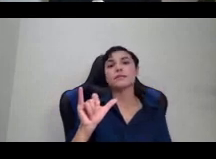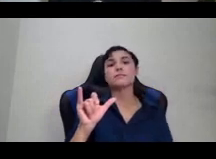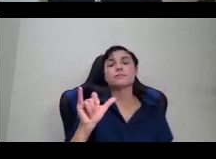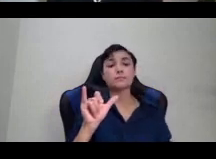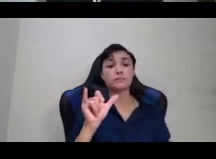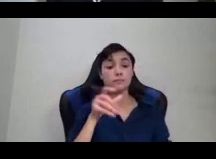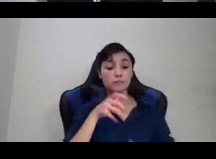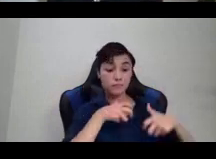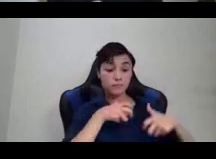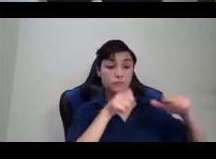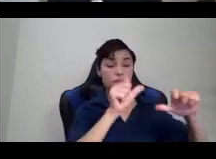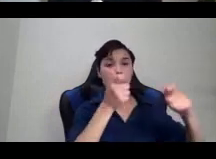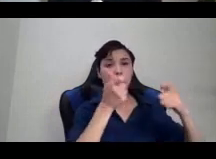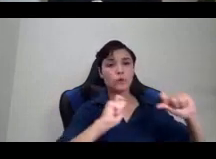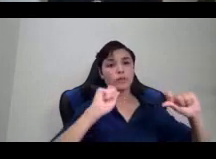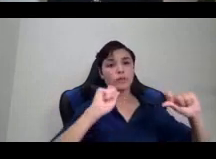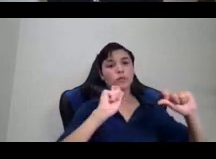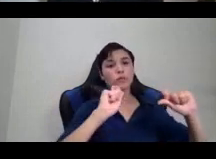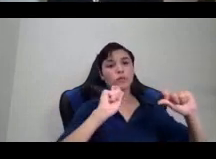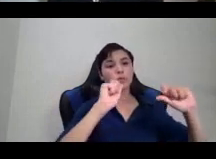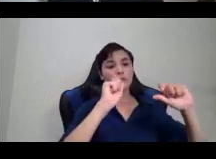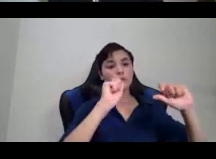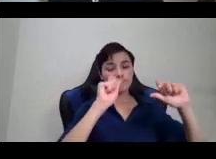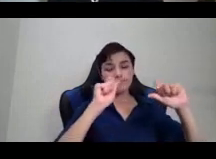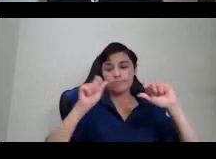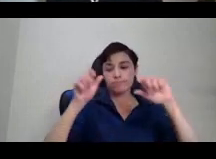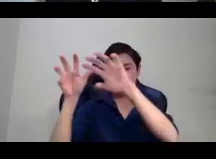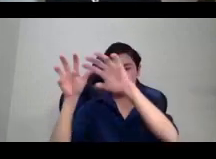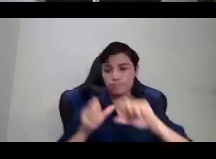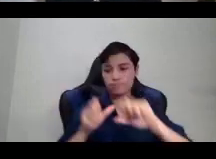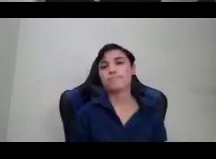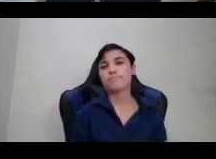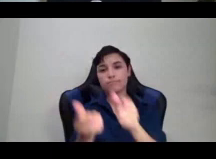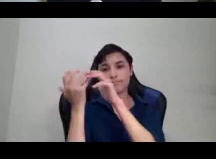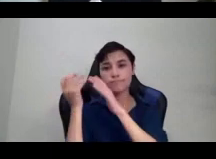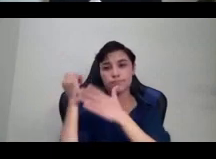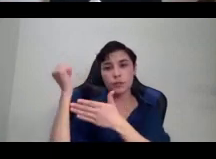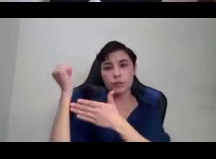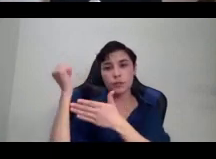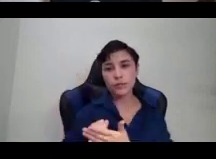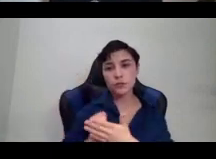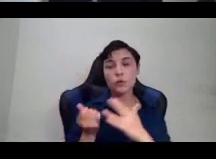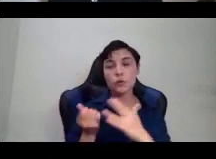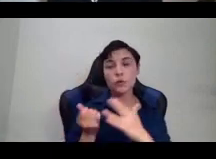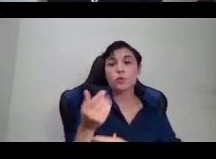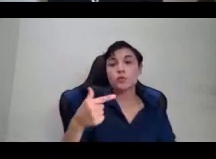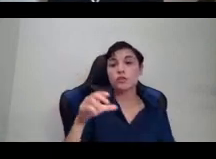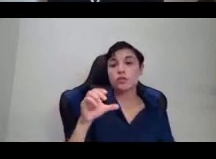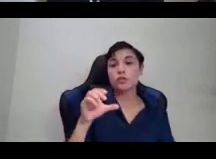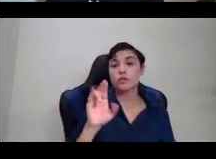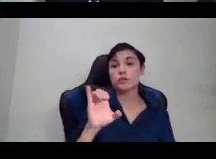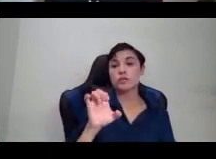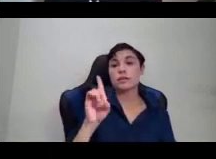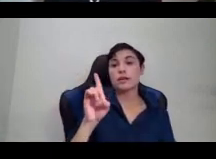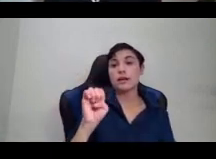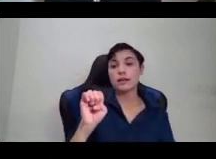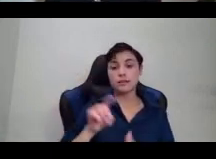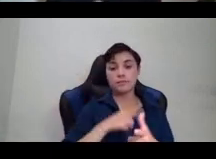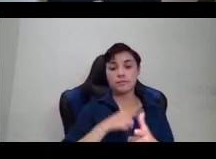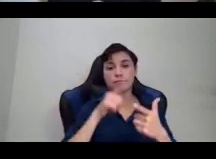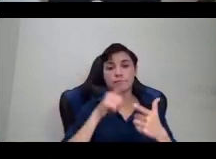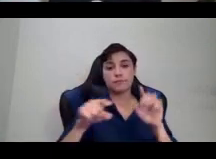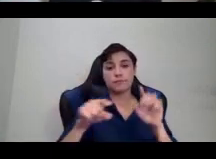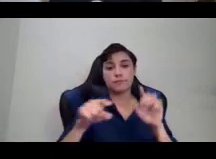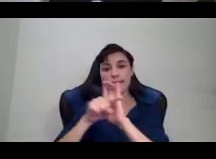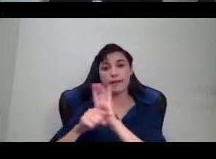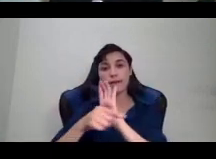through genocide or or the genocide of stigma or the paper genocide of law. There